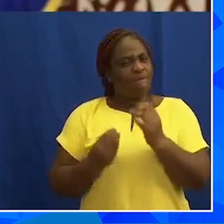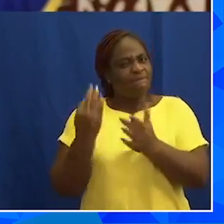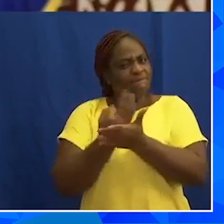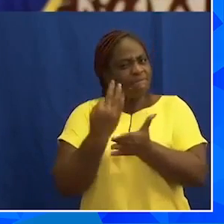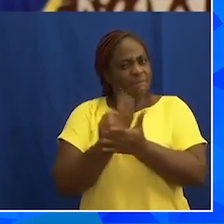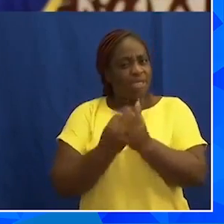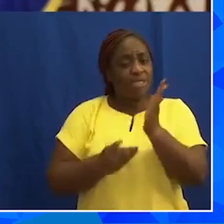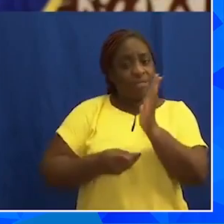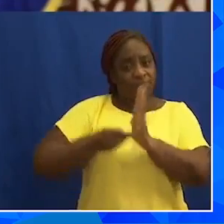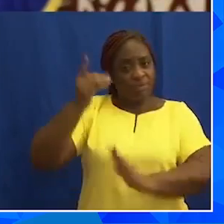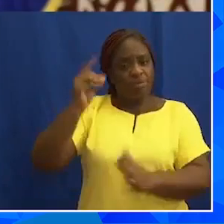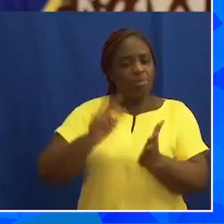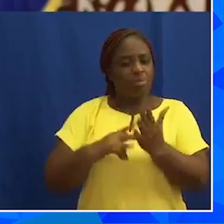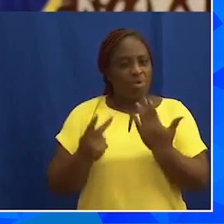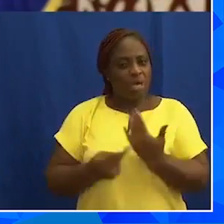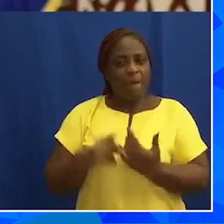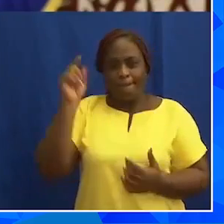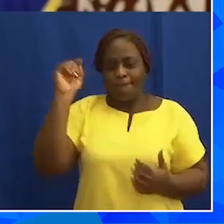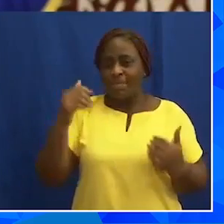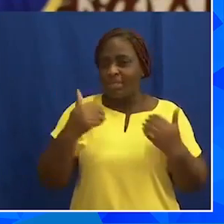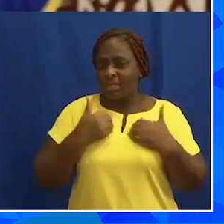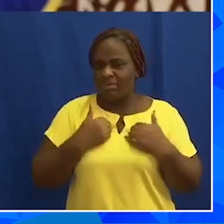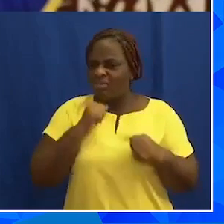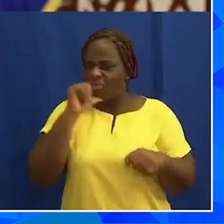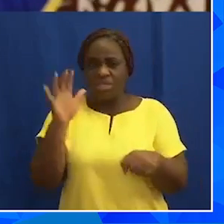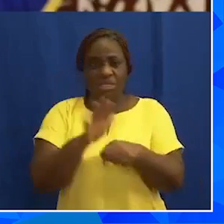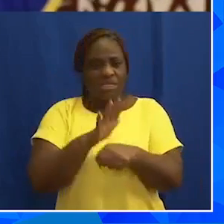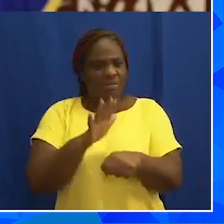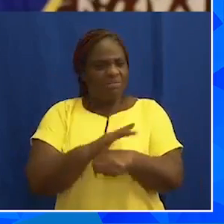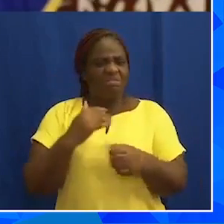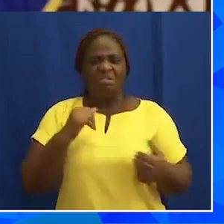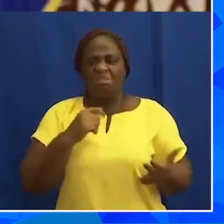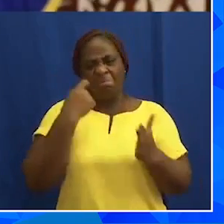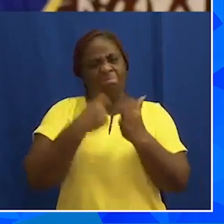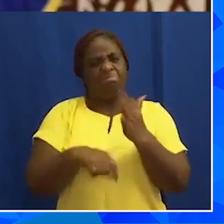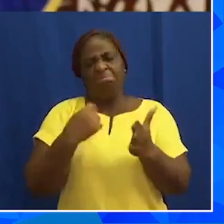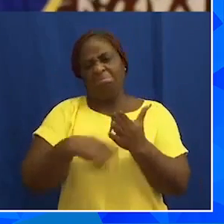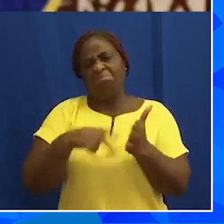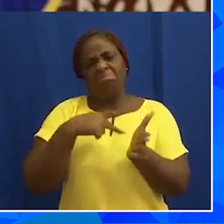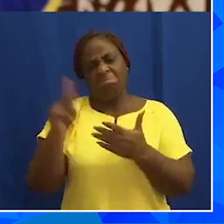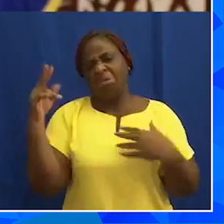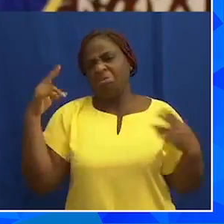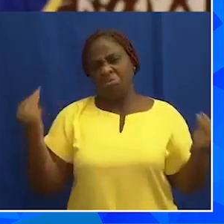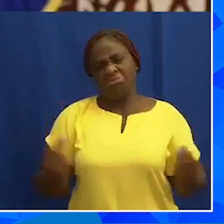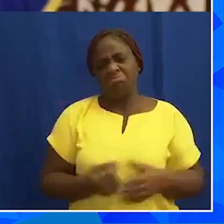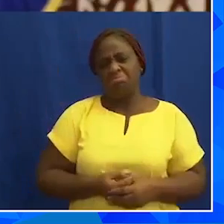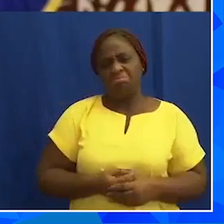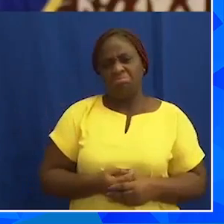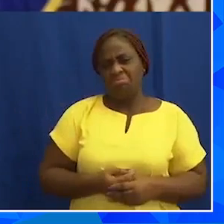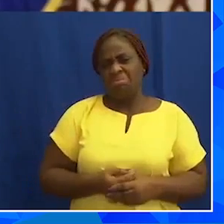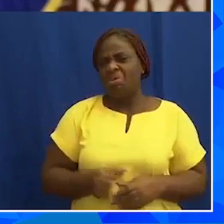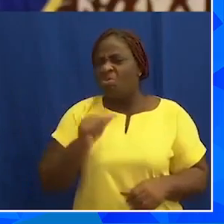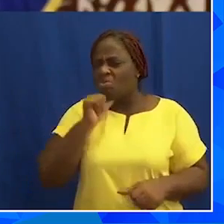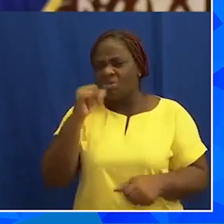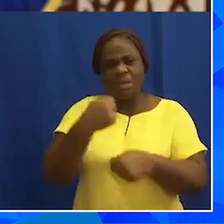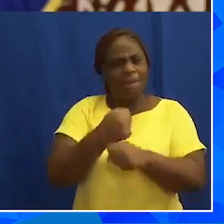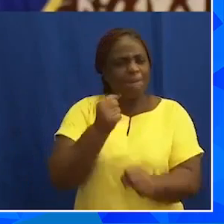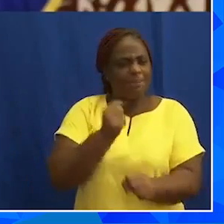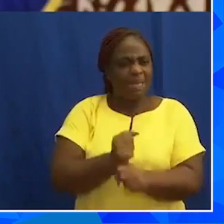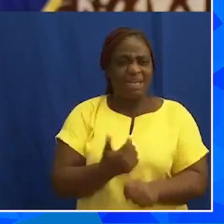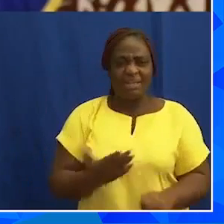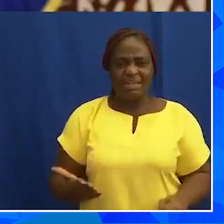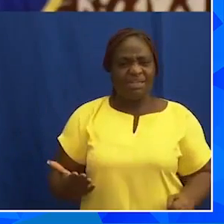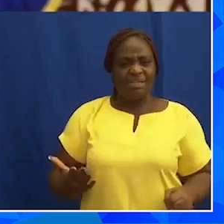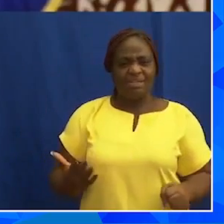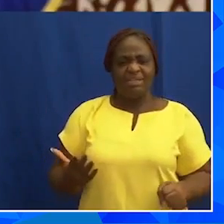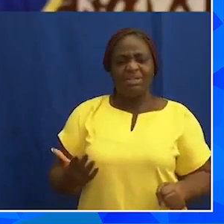must have. Not enough of us are paying our taxes. Not enough of us are producing to generate the